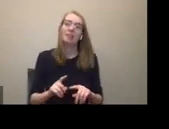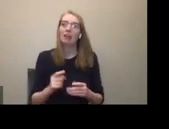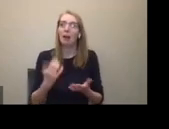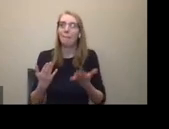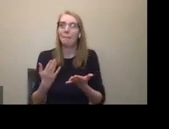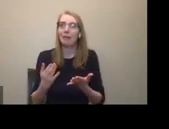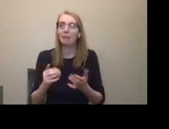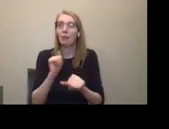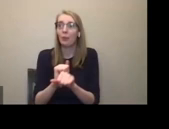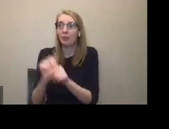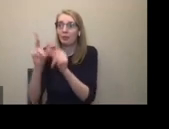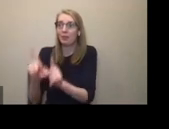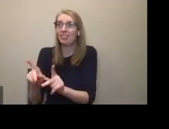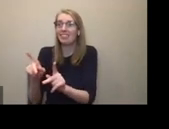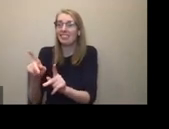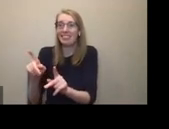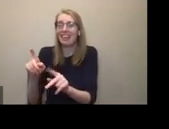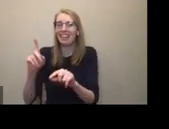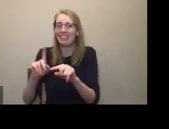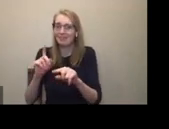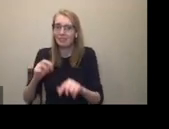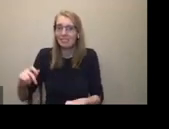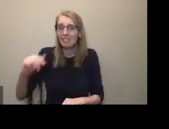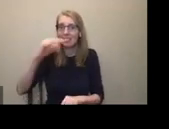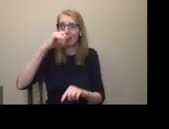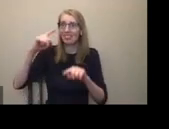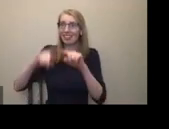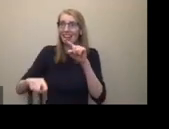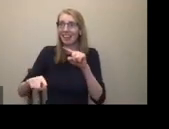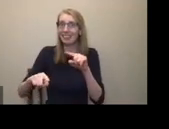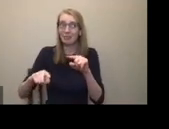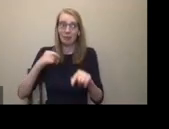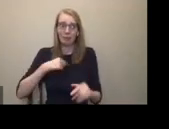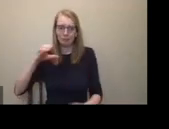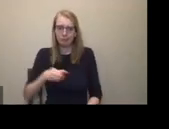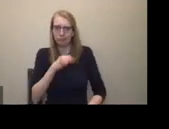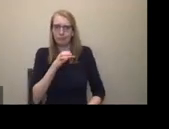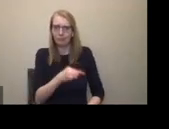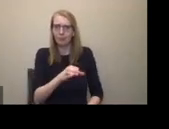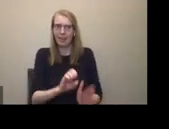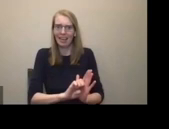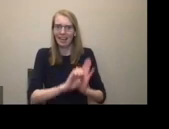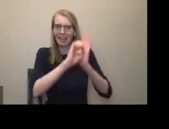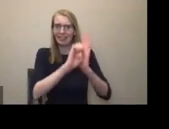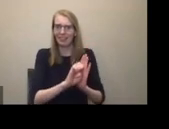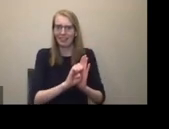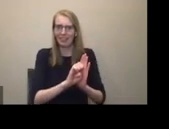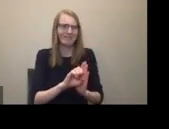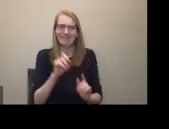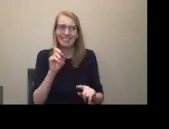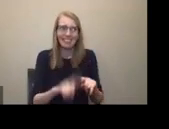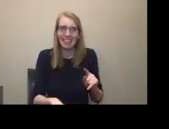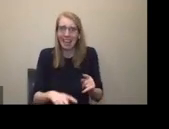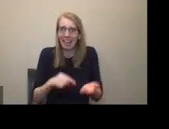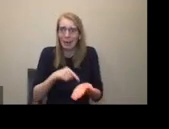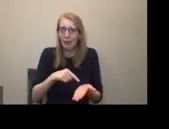a $200,000 expense. None of us can, especially in the arts, as if any of us could afford that. So that's